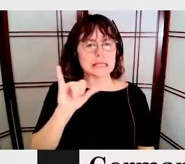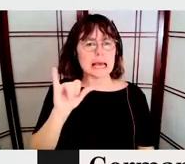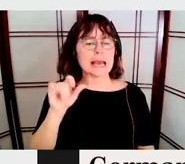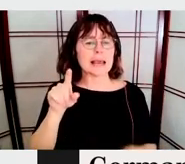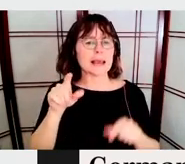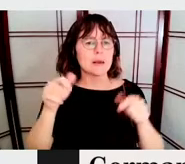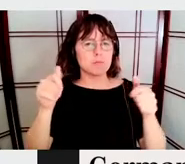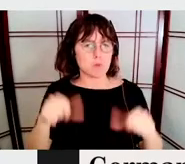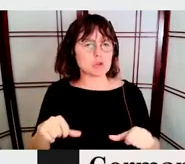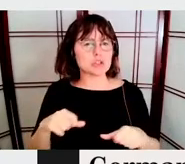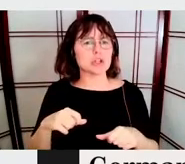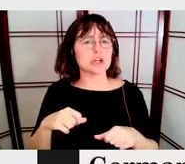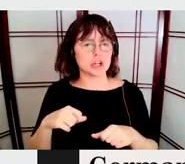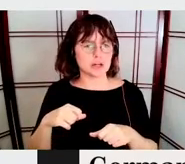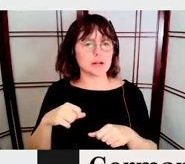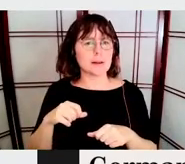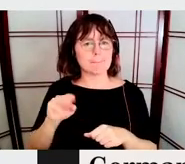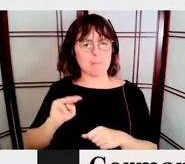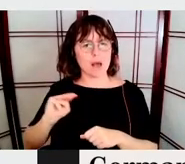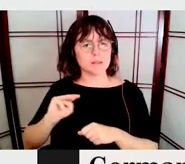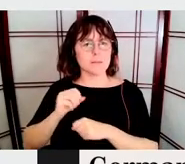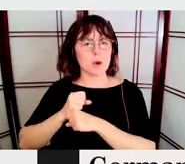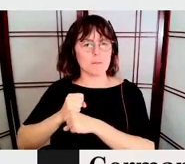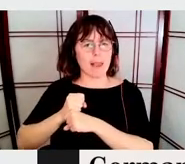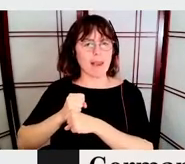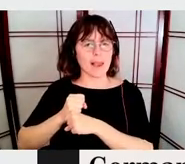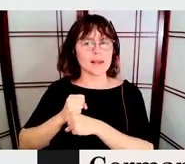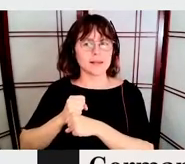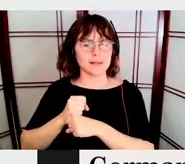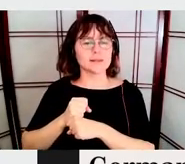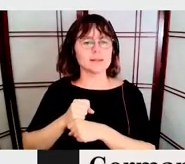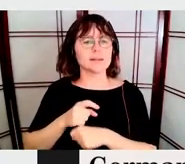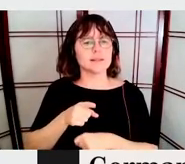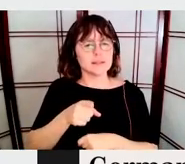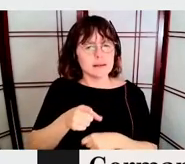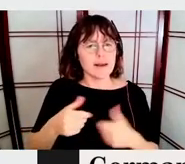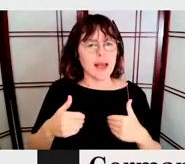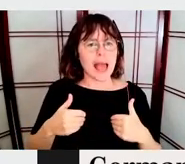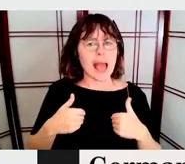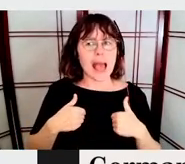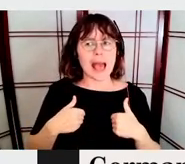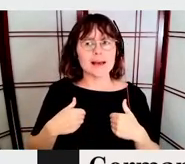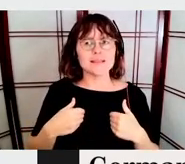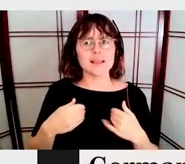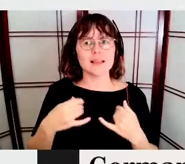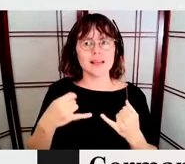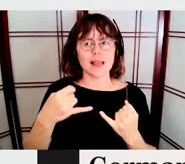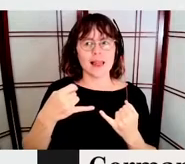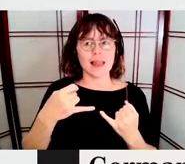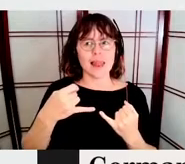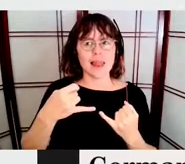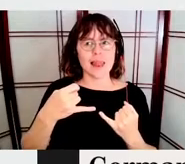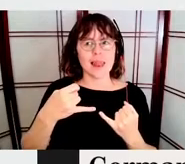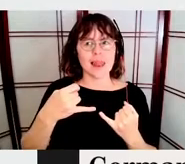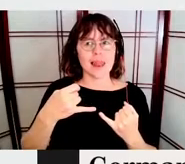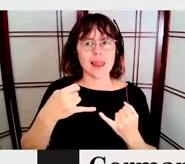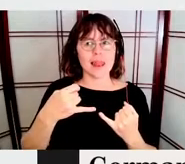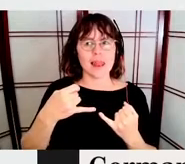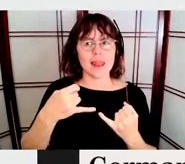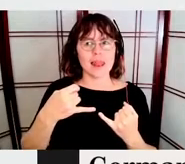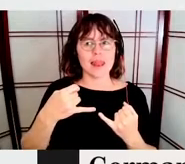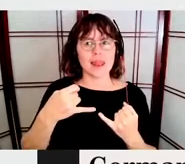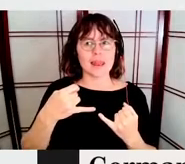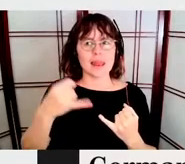by Massimo is, is how the, the, the lines, the, the subway lines, they look like, like chips.